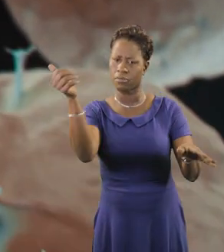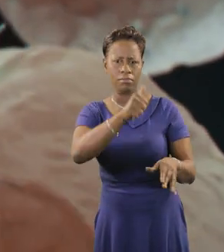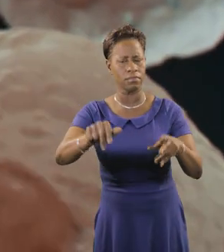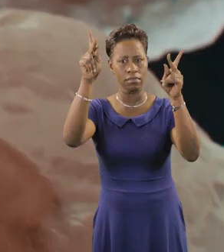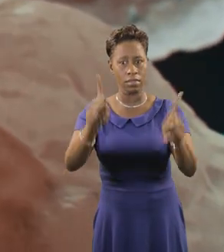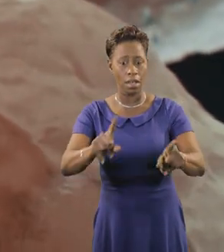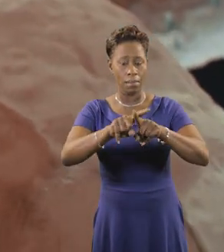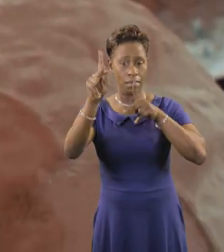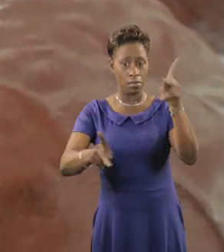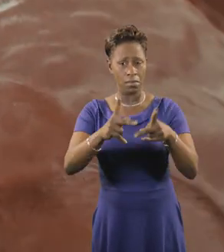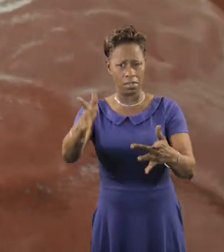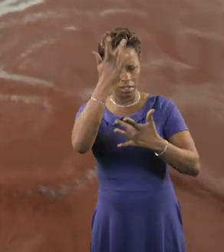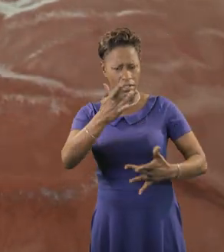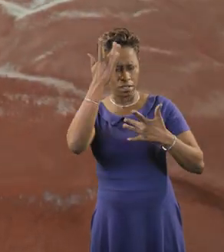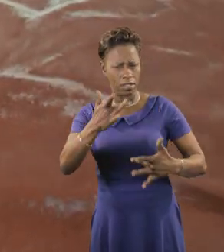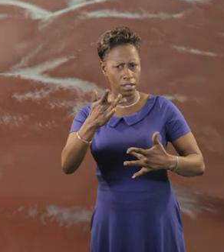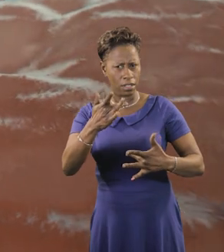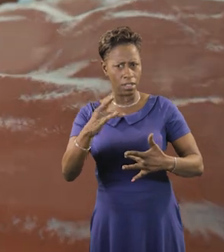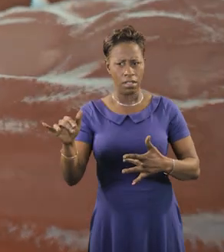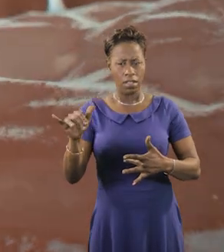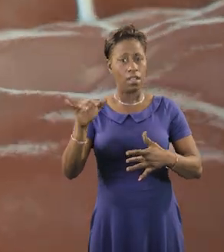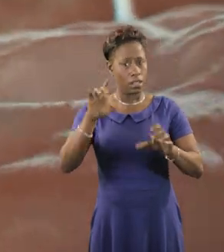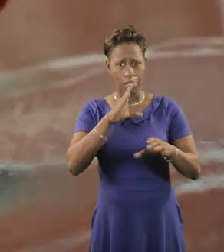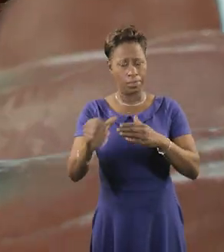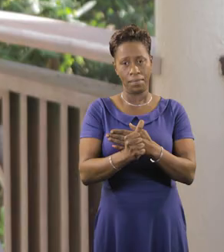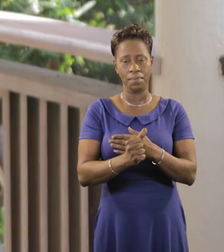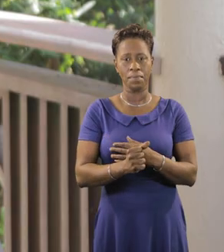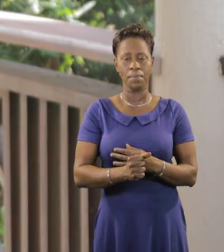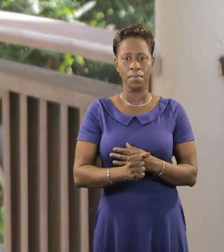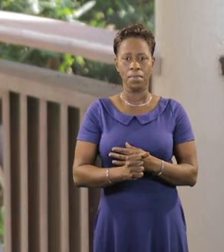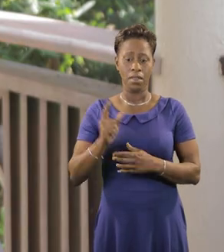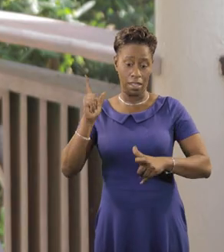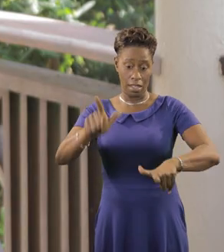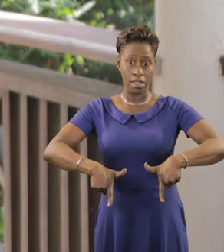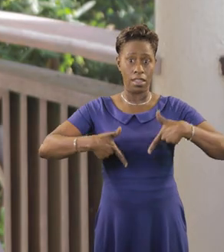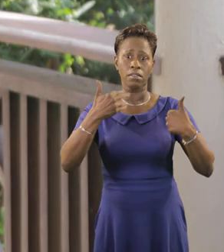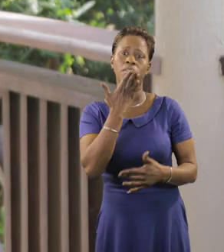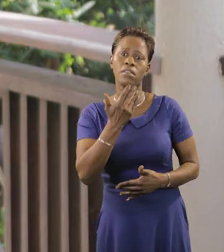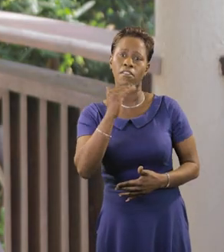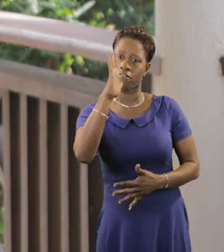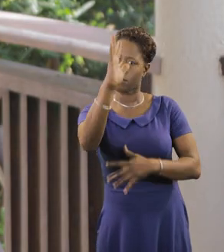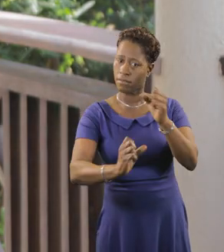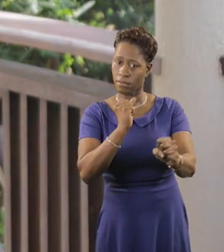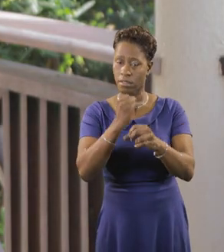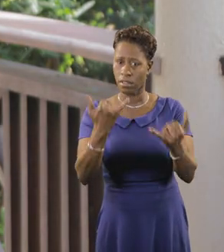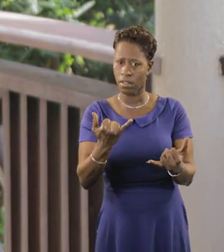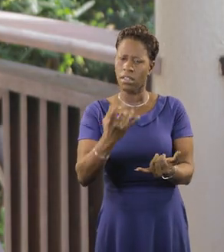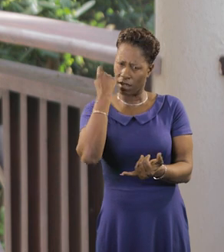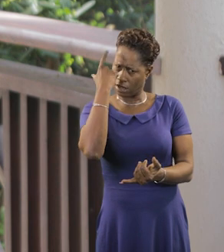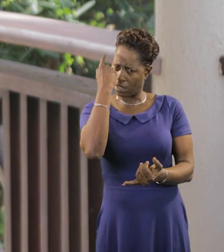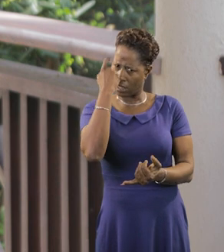but for those with pre-existing conditions, it can be life-threatening. I am living with diabetes five years now.